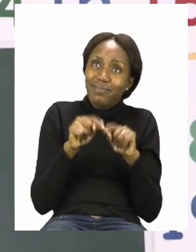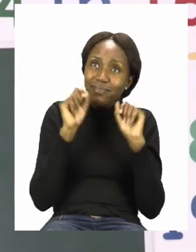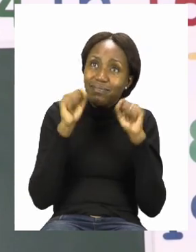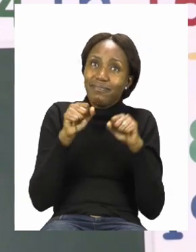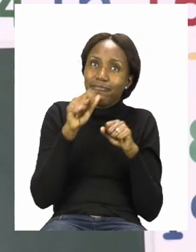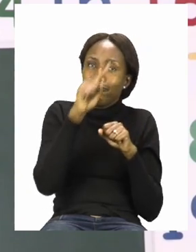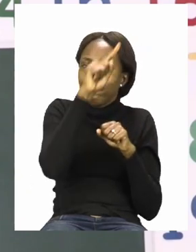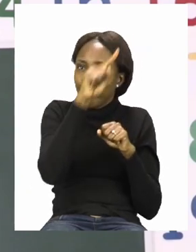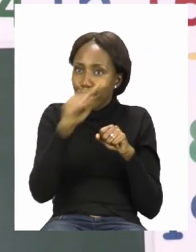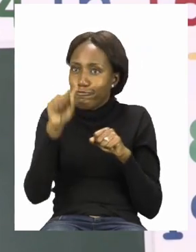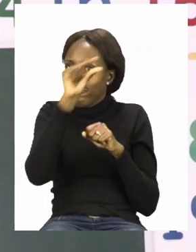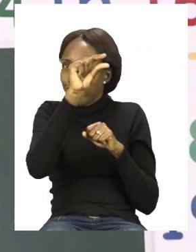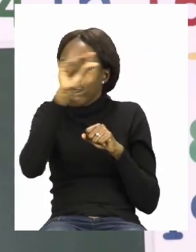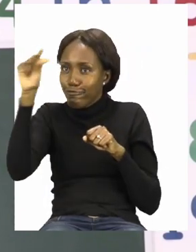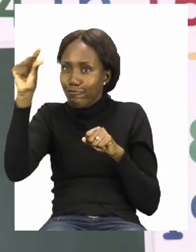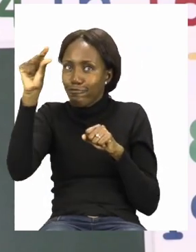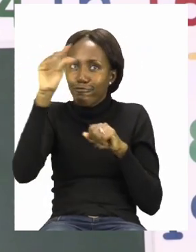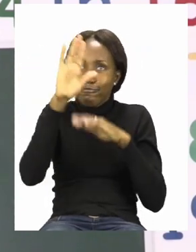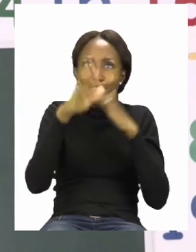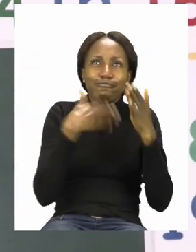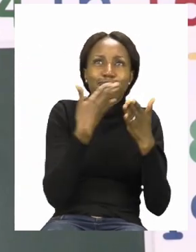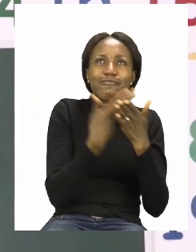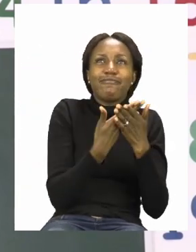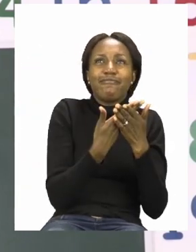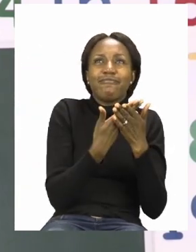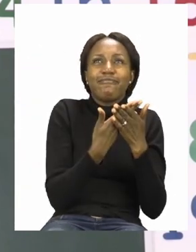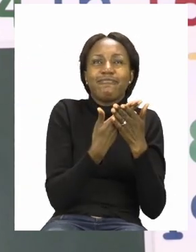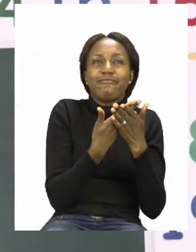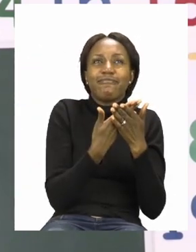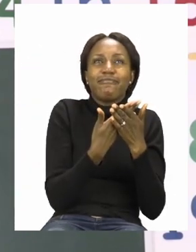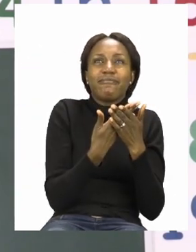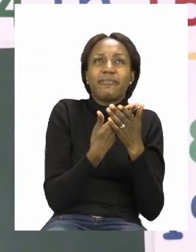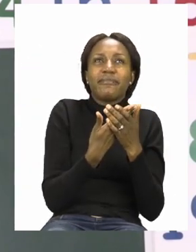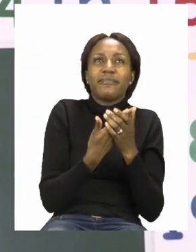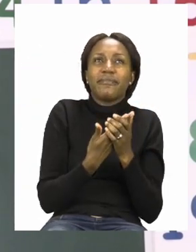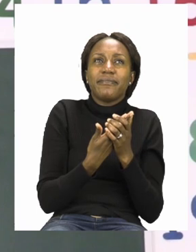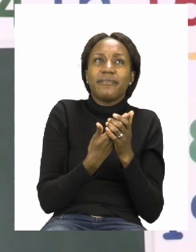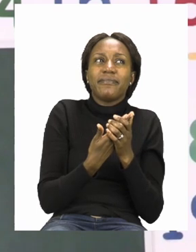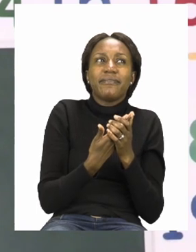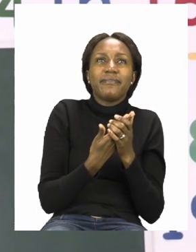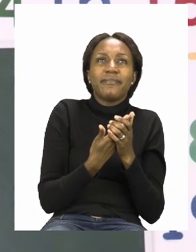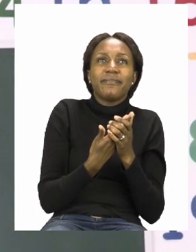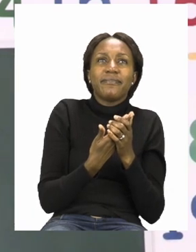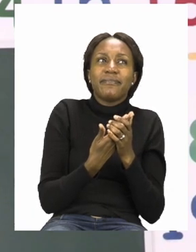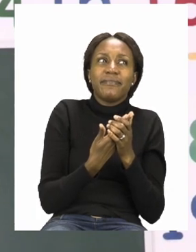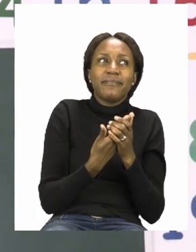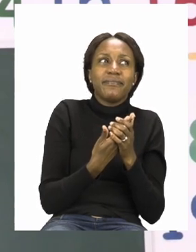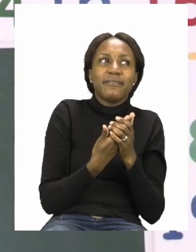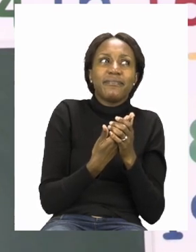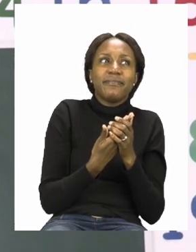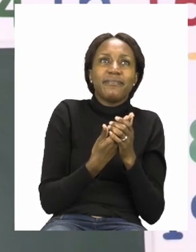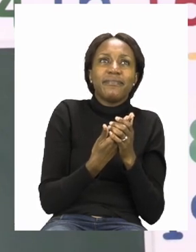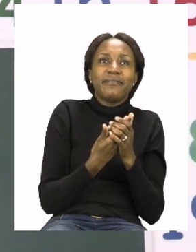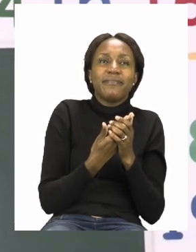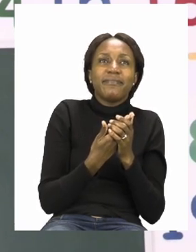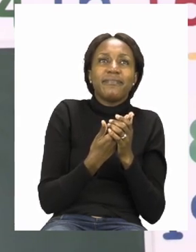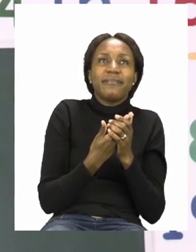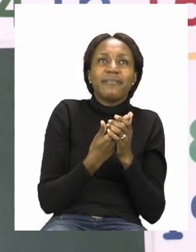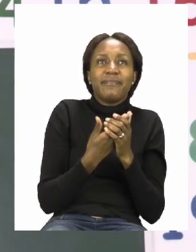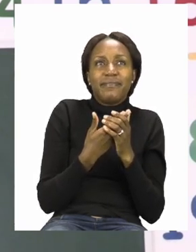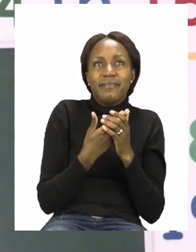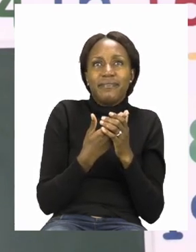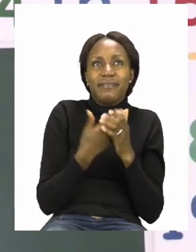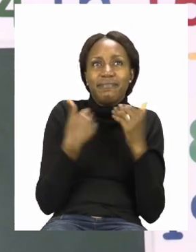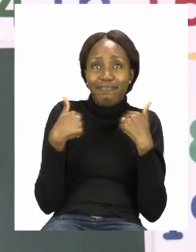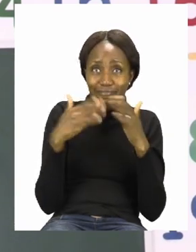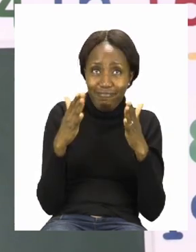the road signs road to the boxes that you can see on your page. Let's take a look at the boxes.